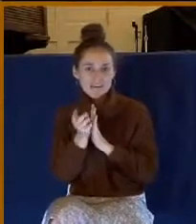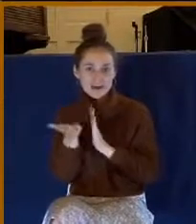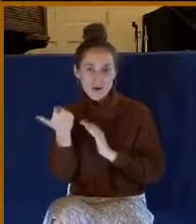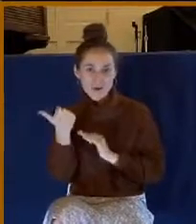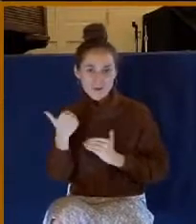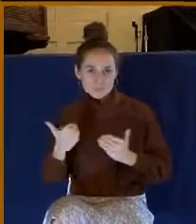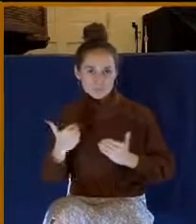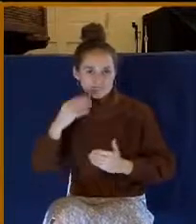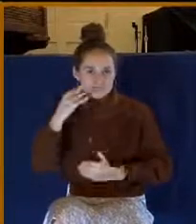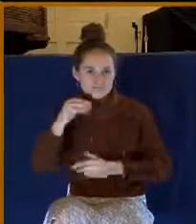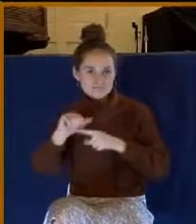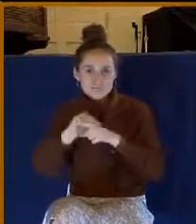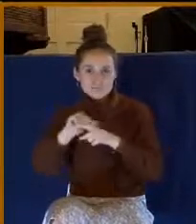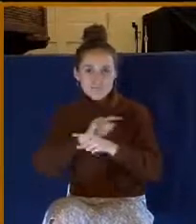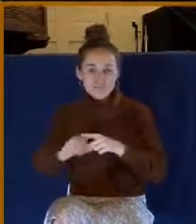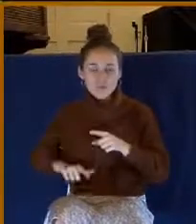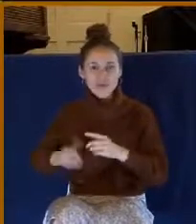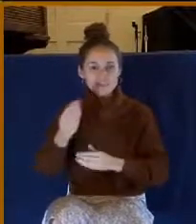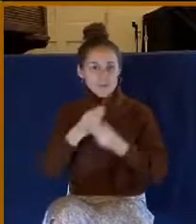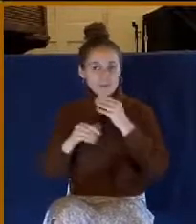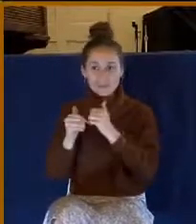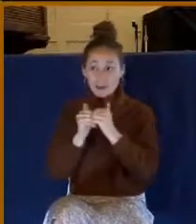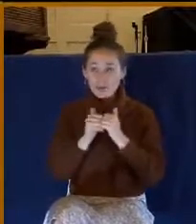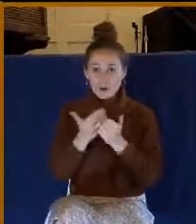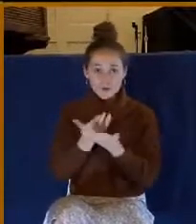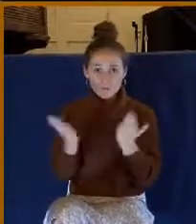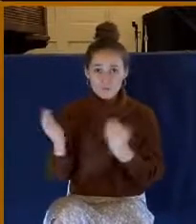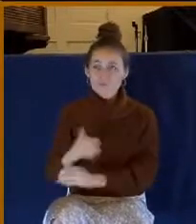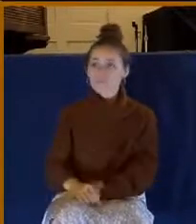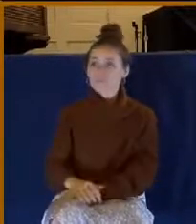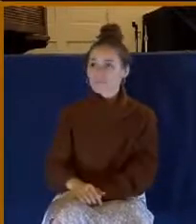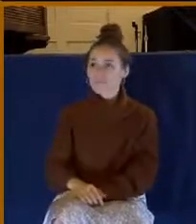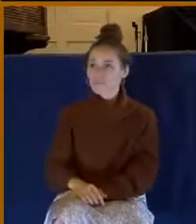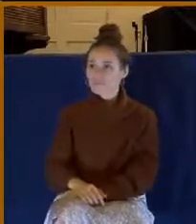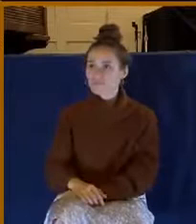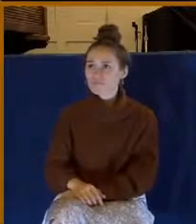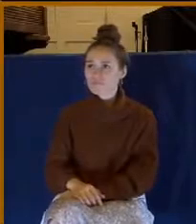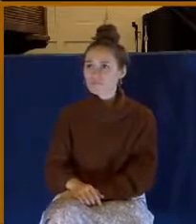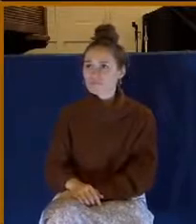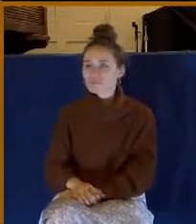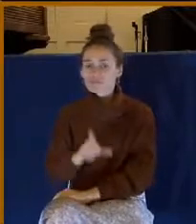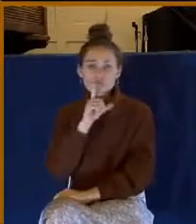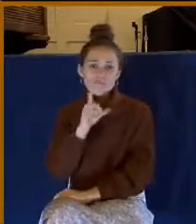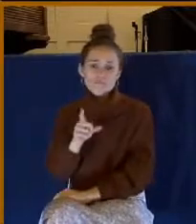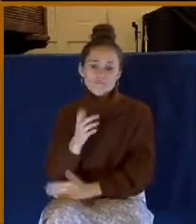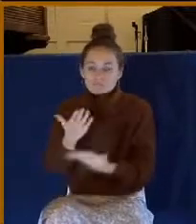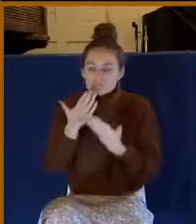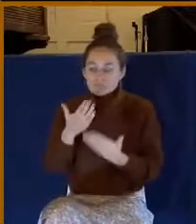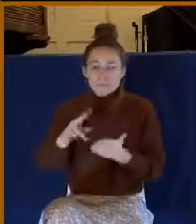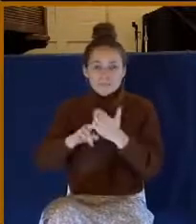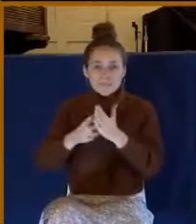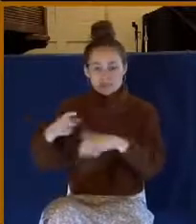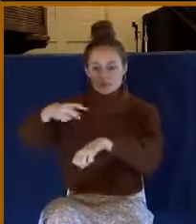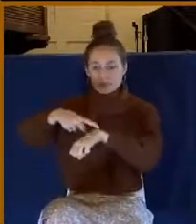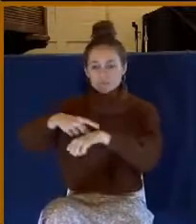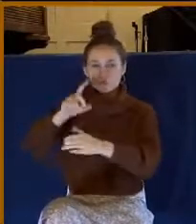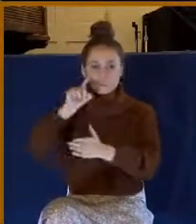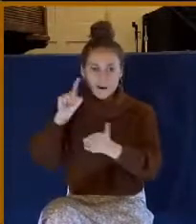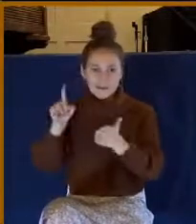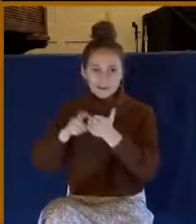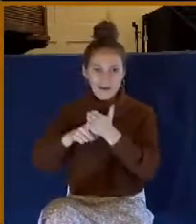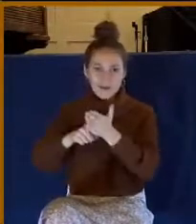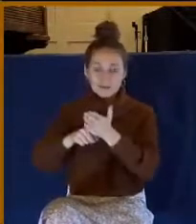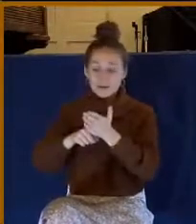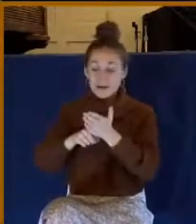this Lord's Supper together. And so it's a time when we recognize that